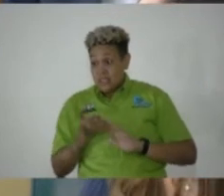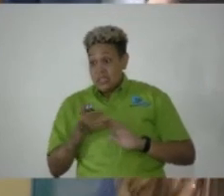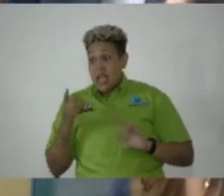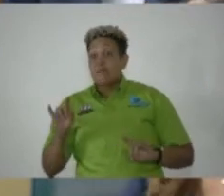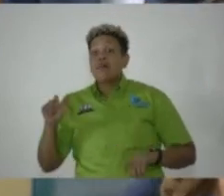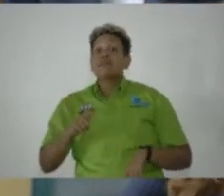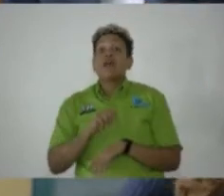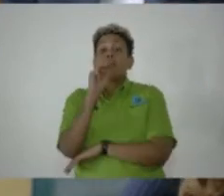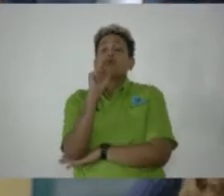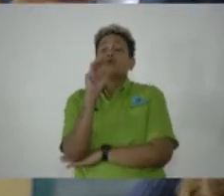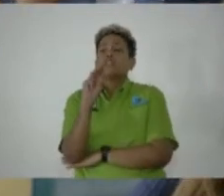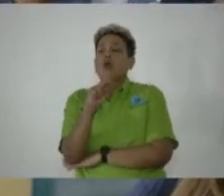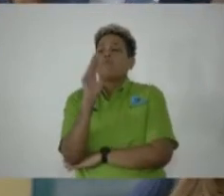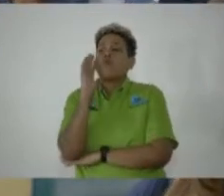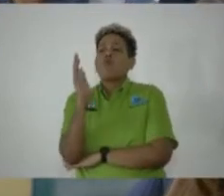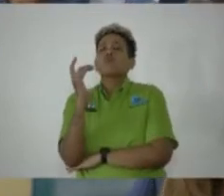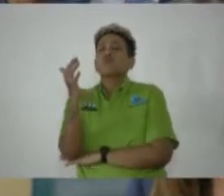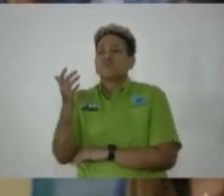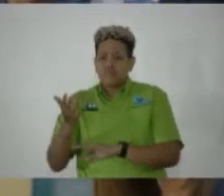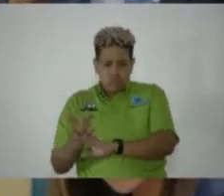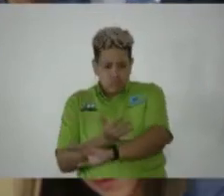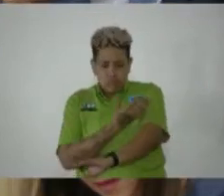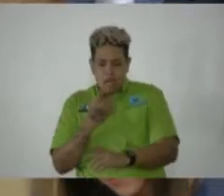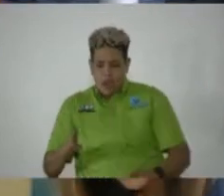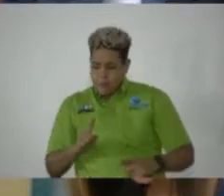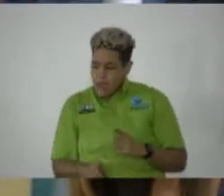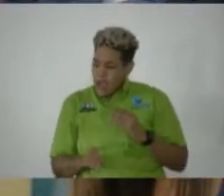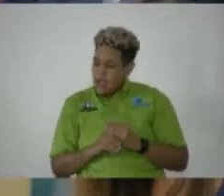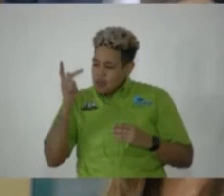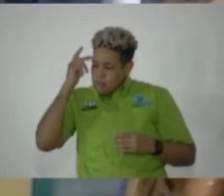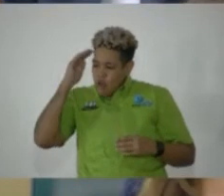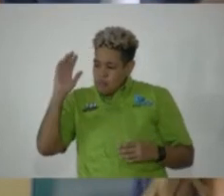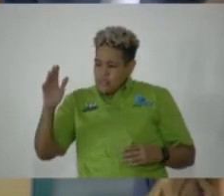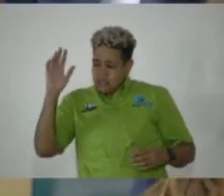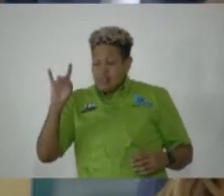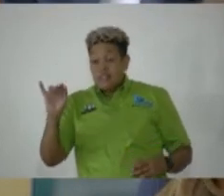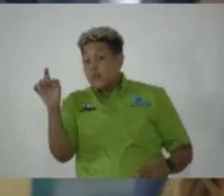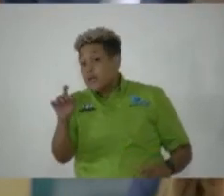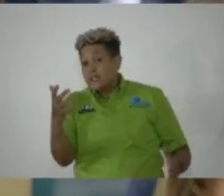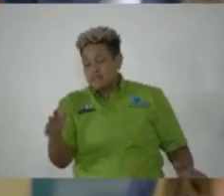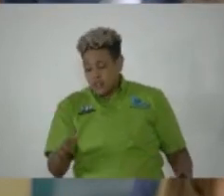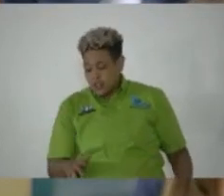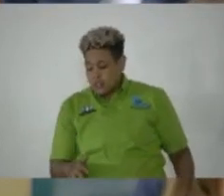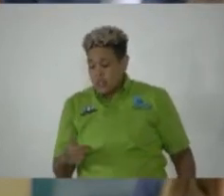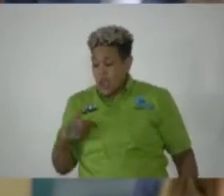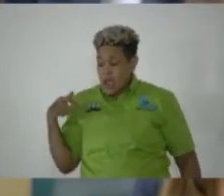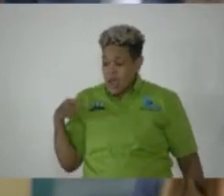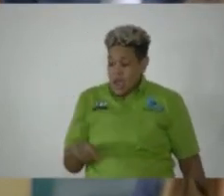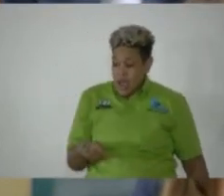museum would have been far advanced and the Prime Minister did ask the question. I came